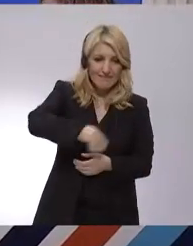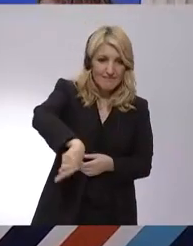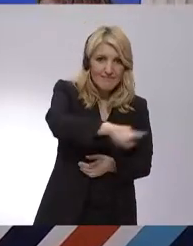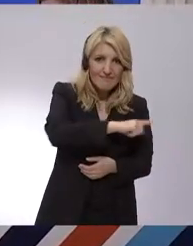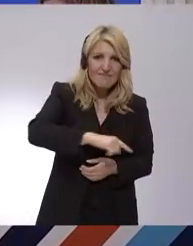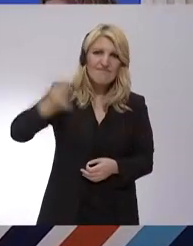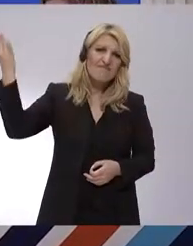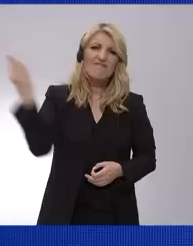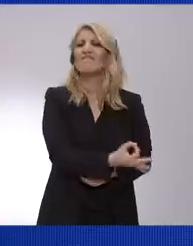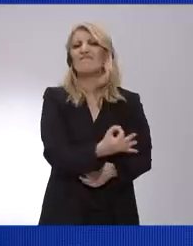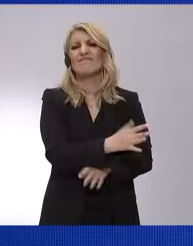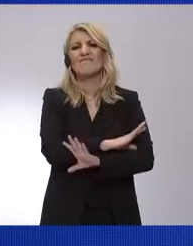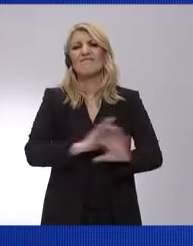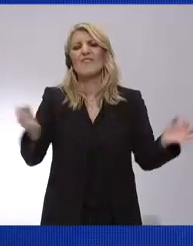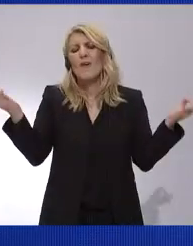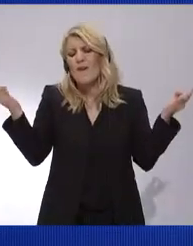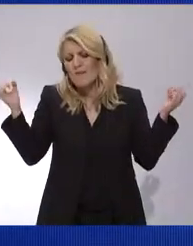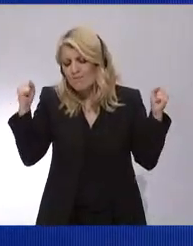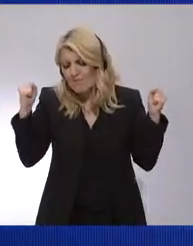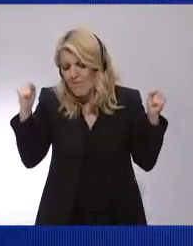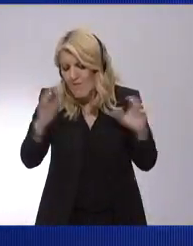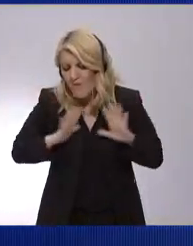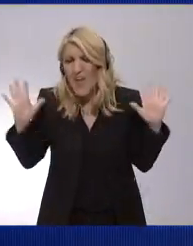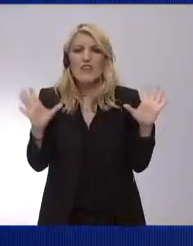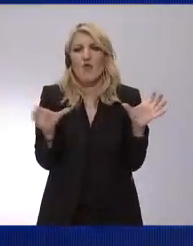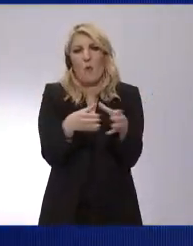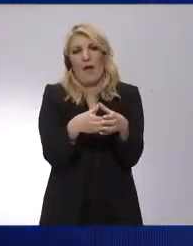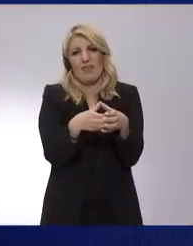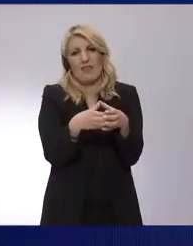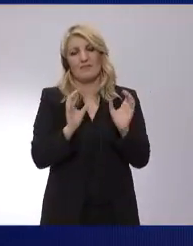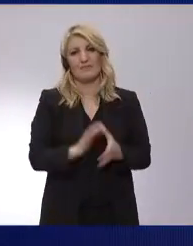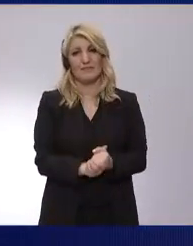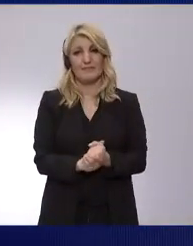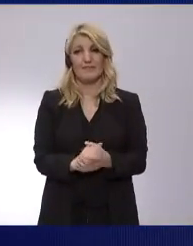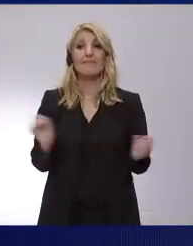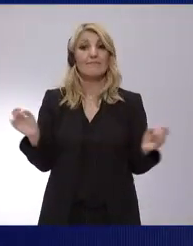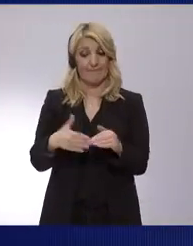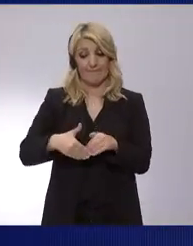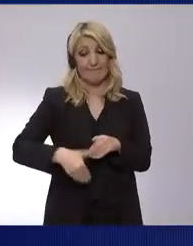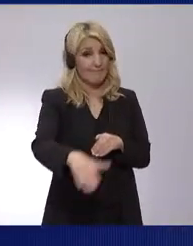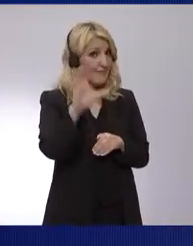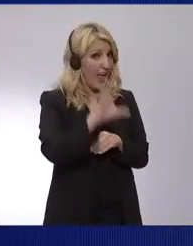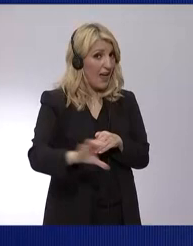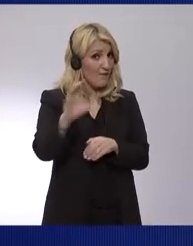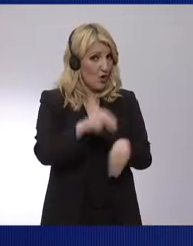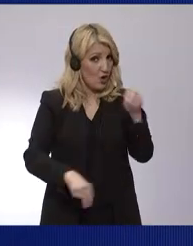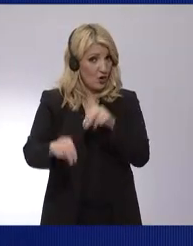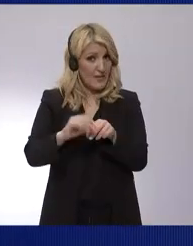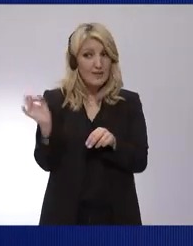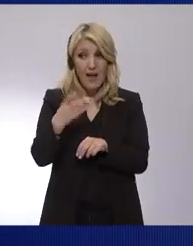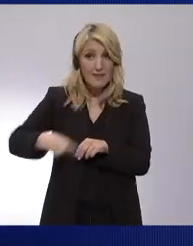Voting for the democracy in the upcoming elections means voting for the European People's Party.